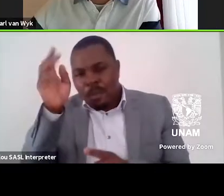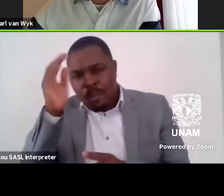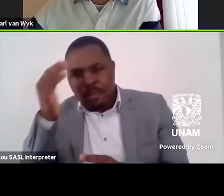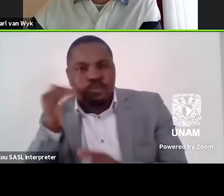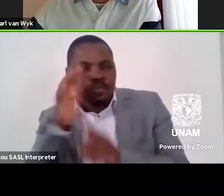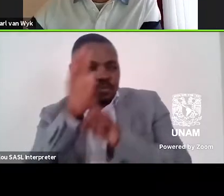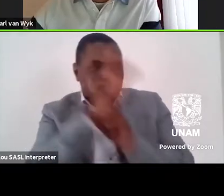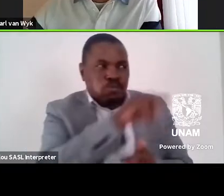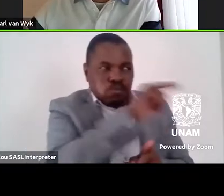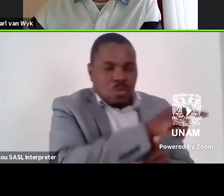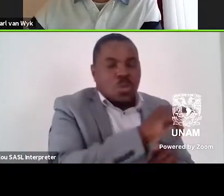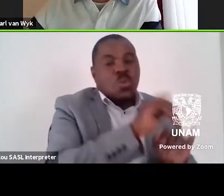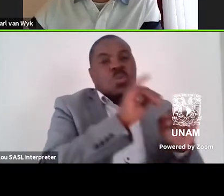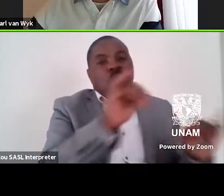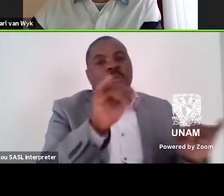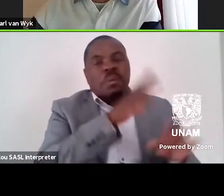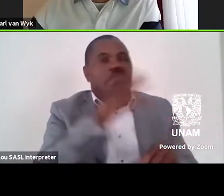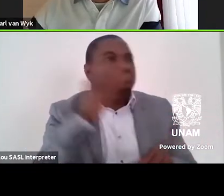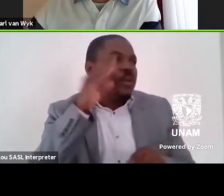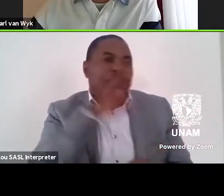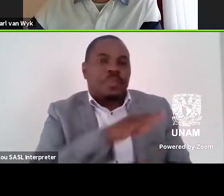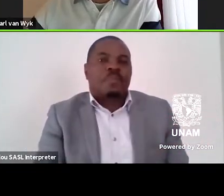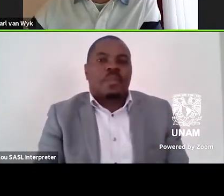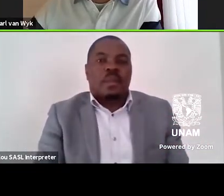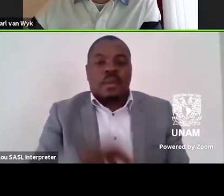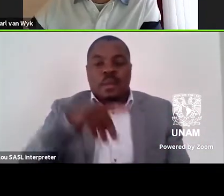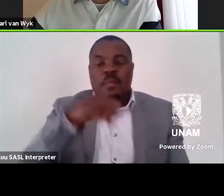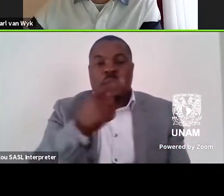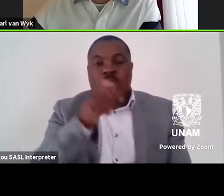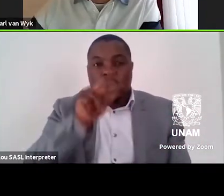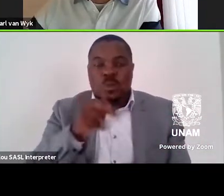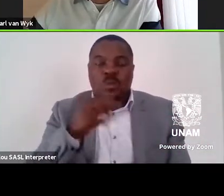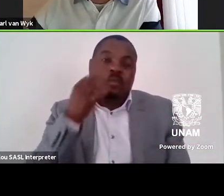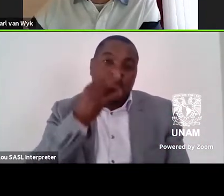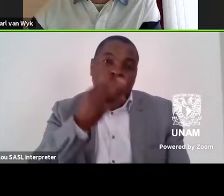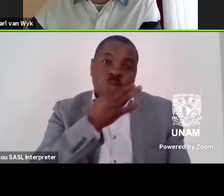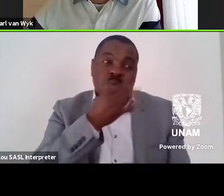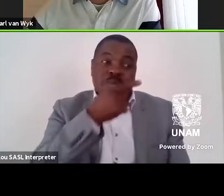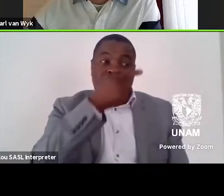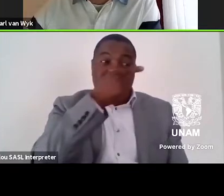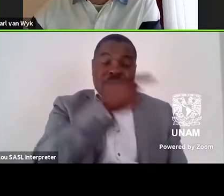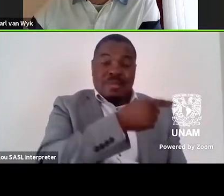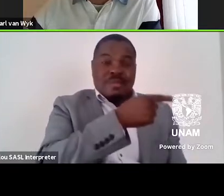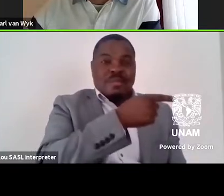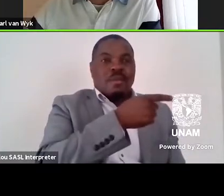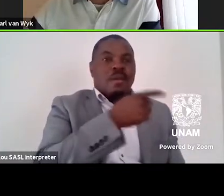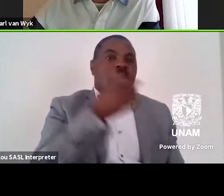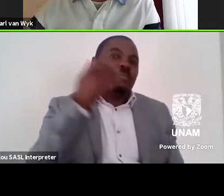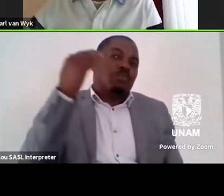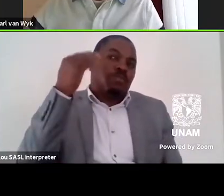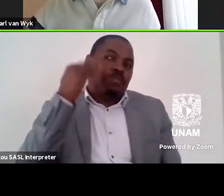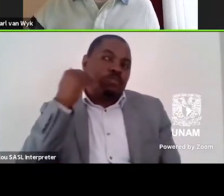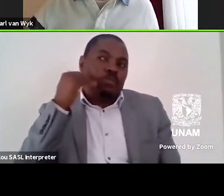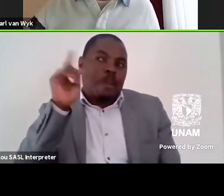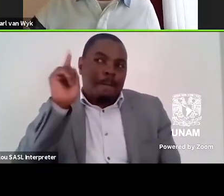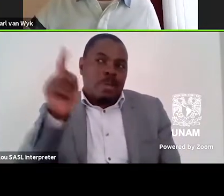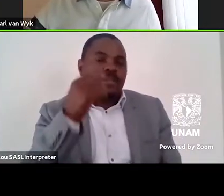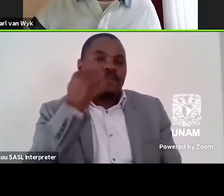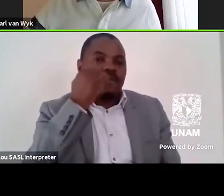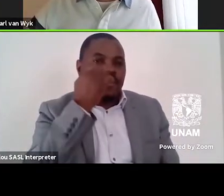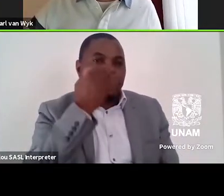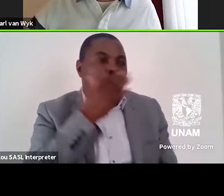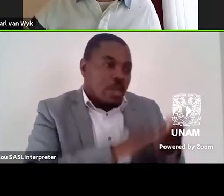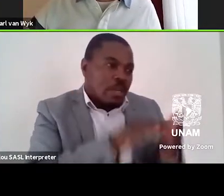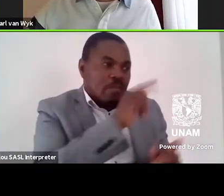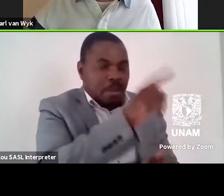50 years, Payton determines that to transcend the racial figures of the country, white must forgive black. The ruptures